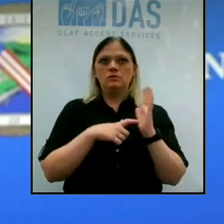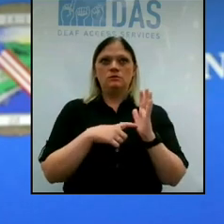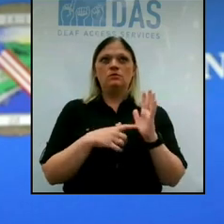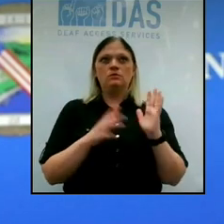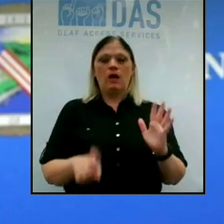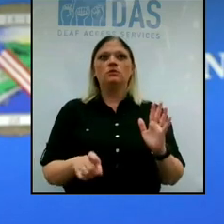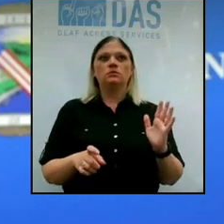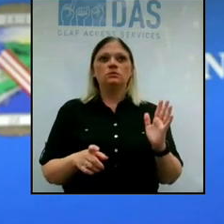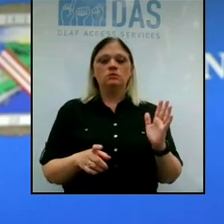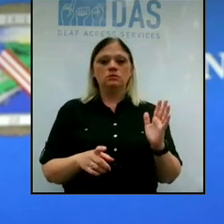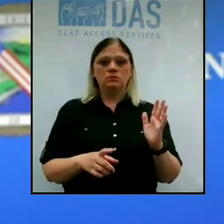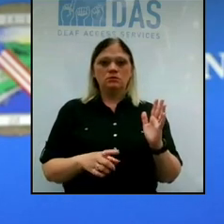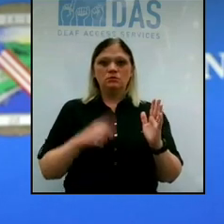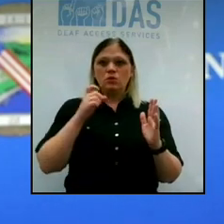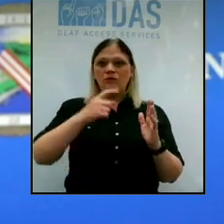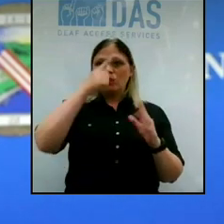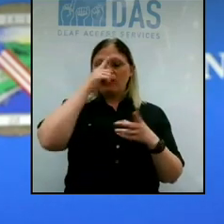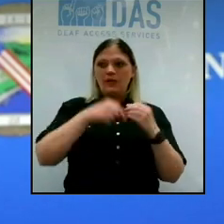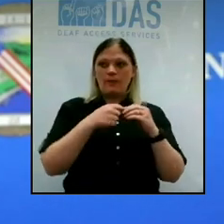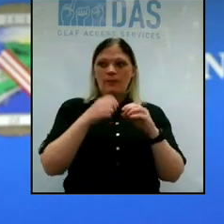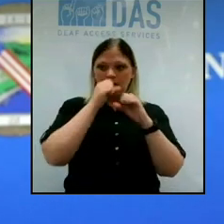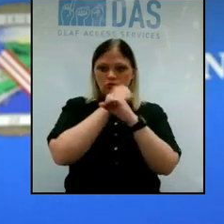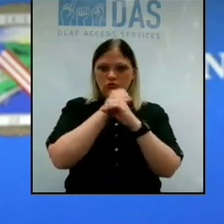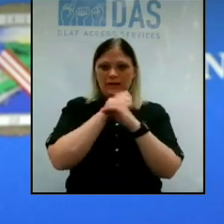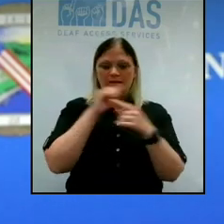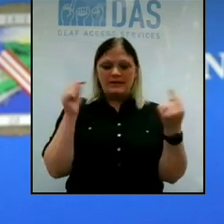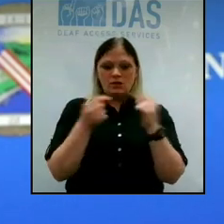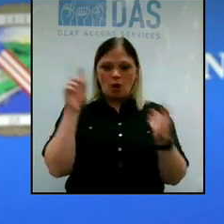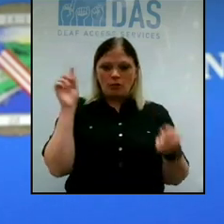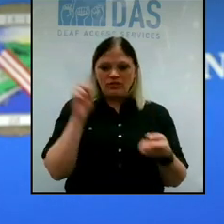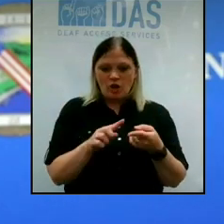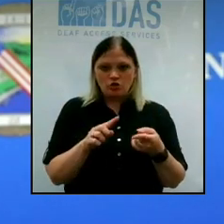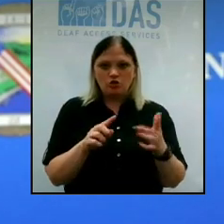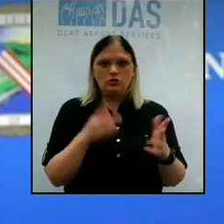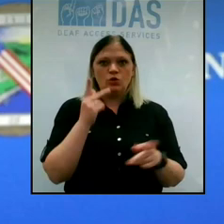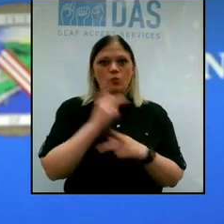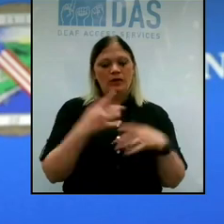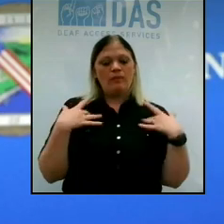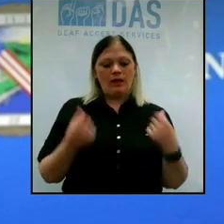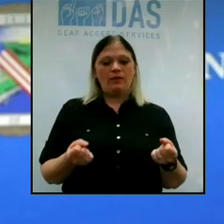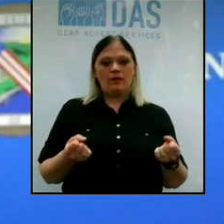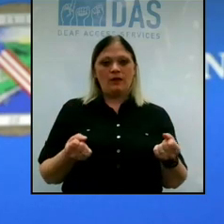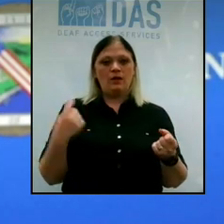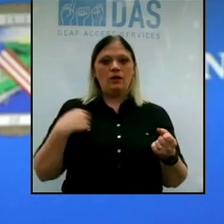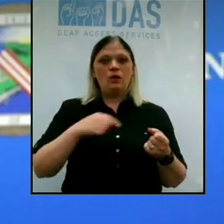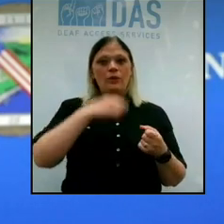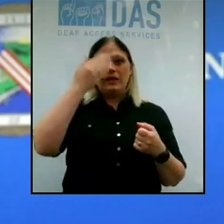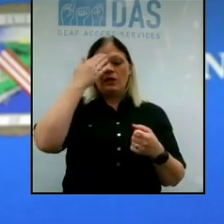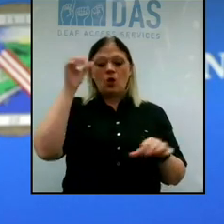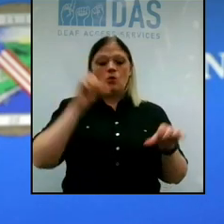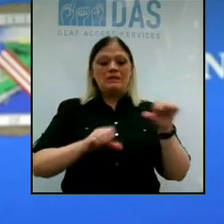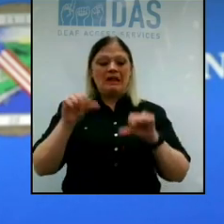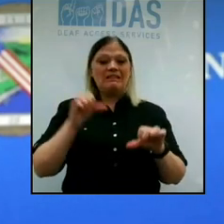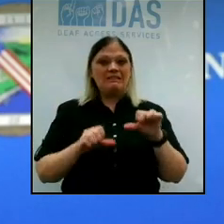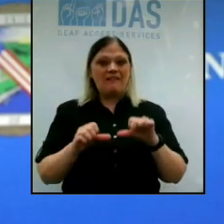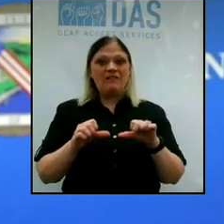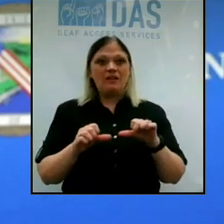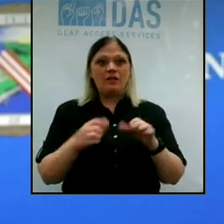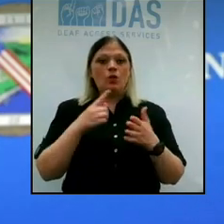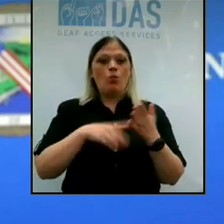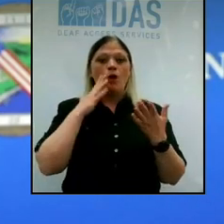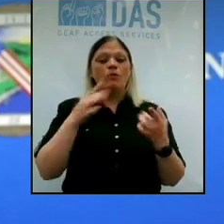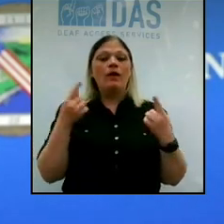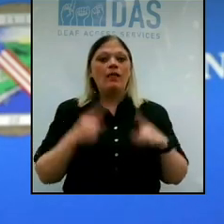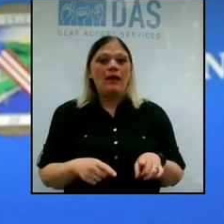about these mitigation strategies or harm reduction strategies to keep us healthy. We know scientifically what will happen